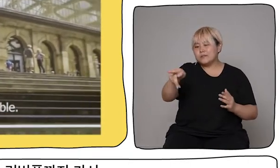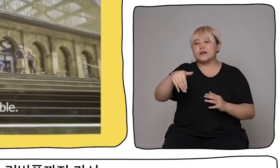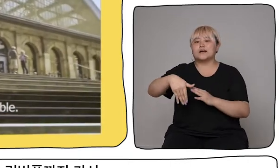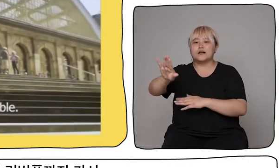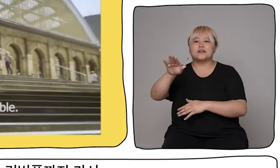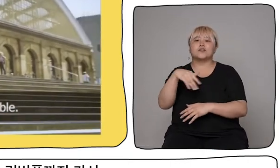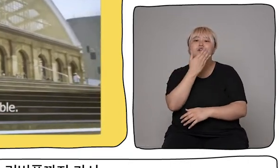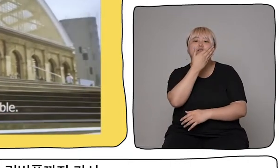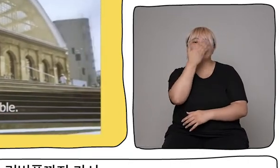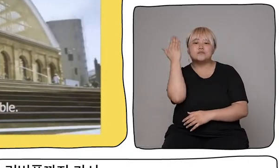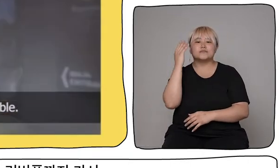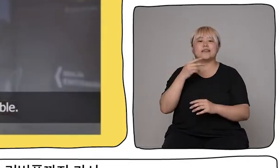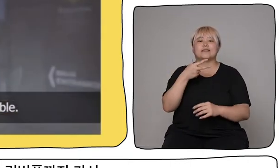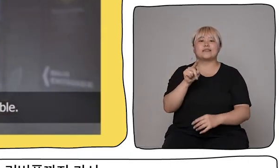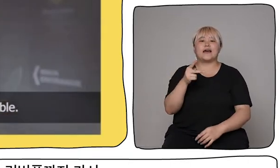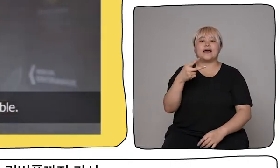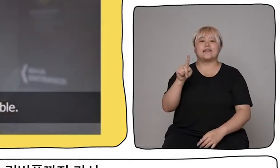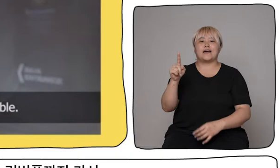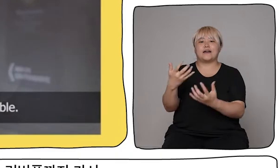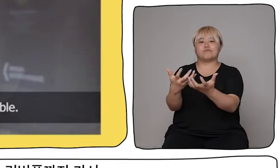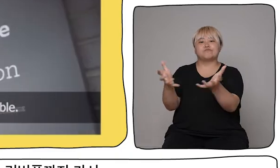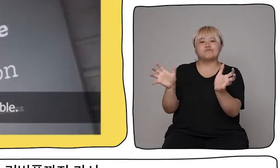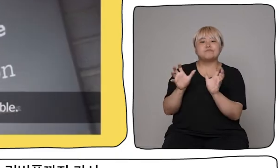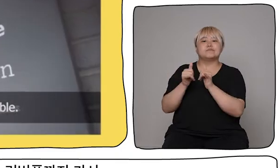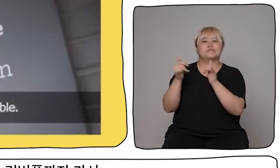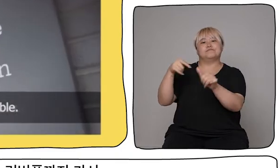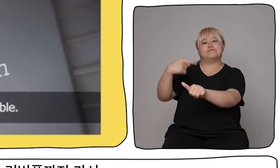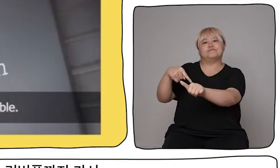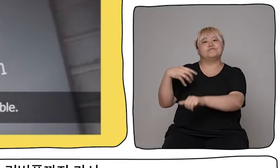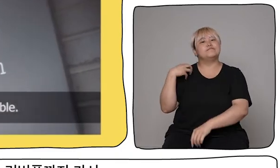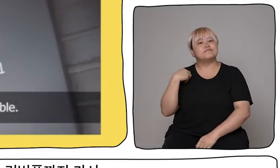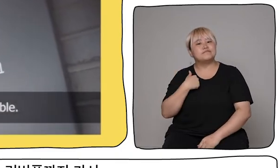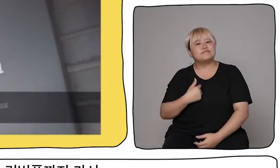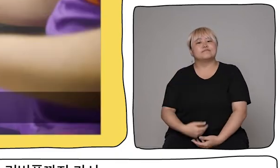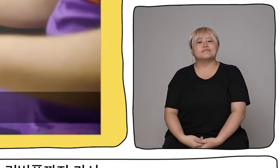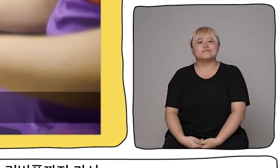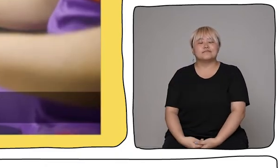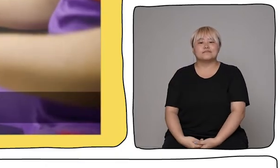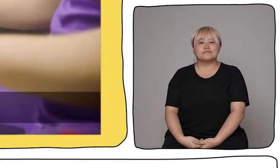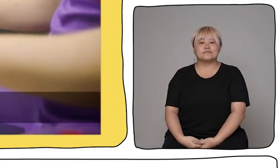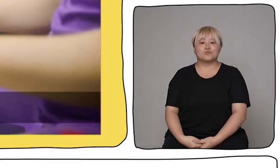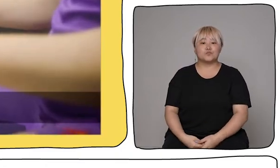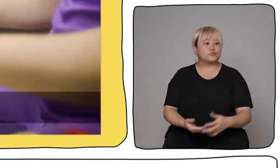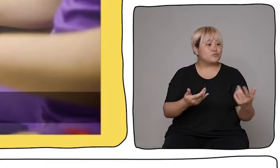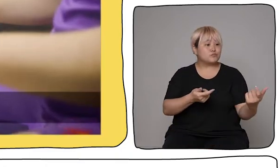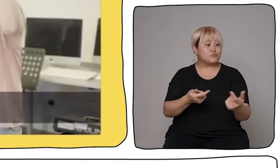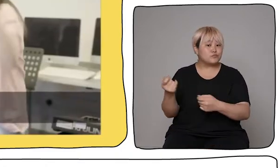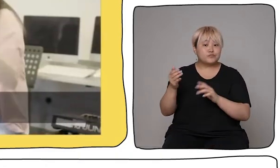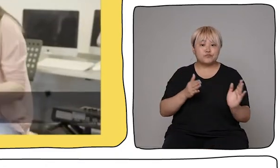to teach for the La La La La La Ensemble. I